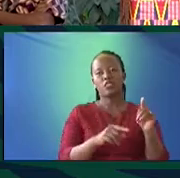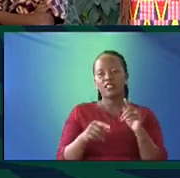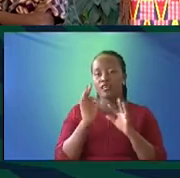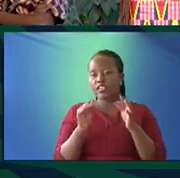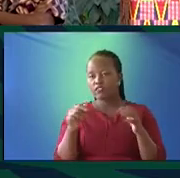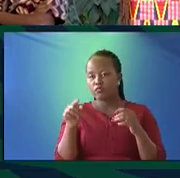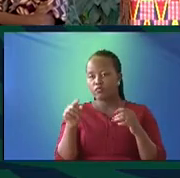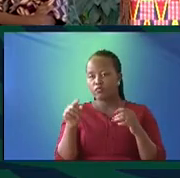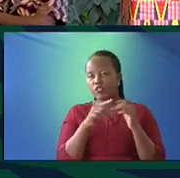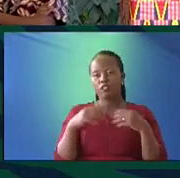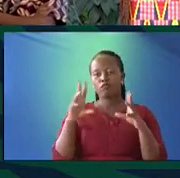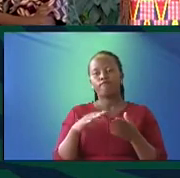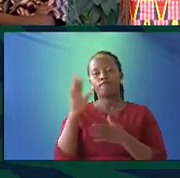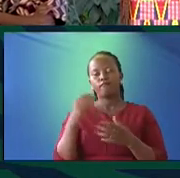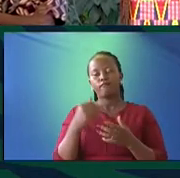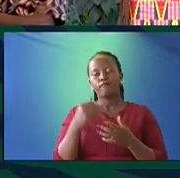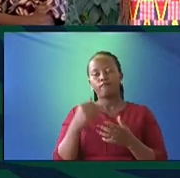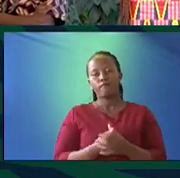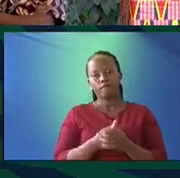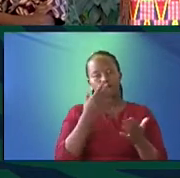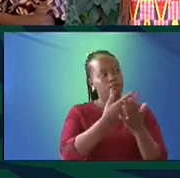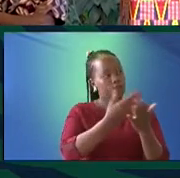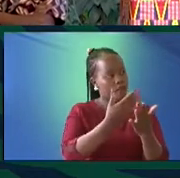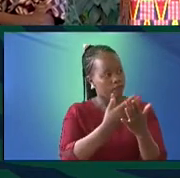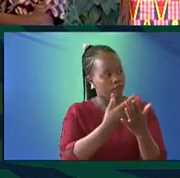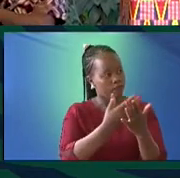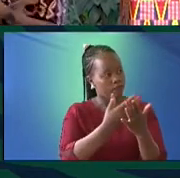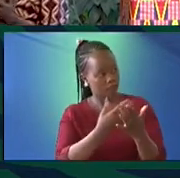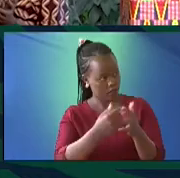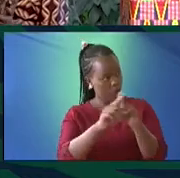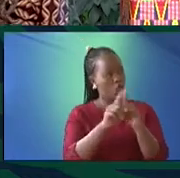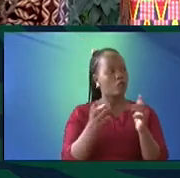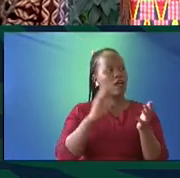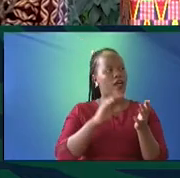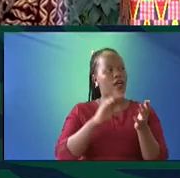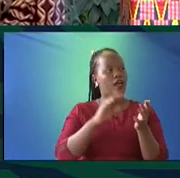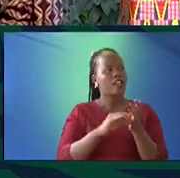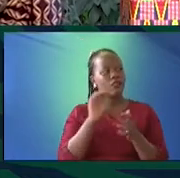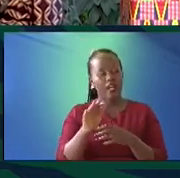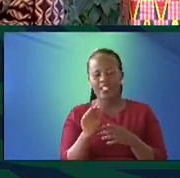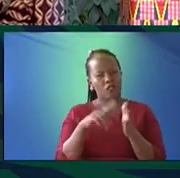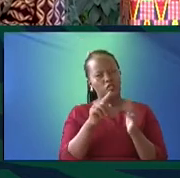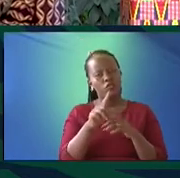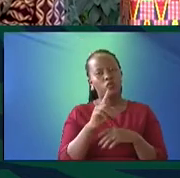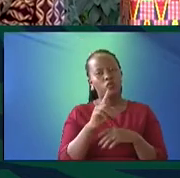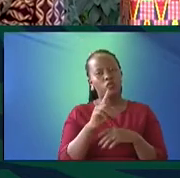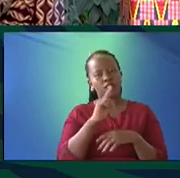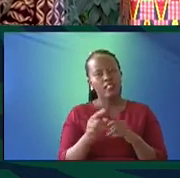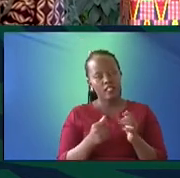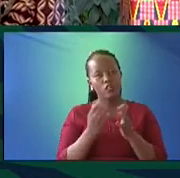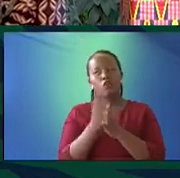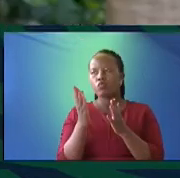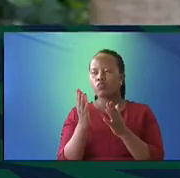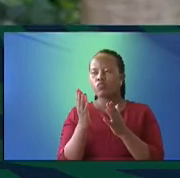buyers, and much more. Thank you. Sia Bonga, and I will come back to you, and I will ask you the question of what you just said, in terms